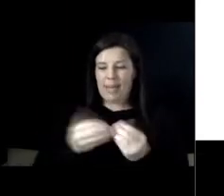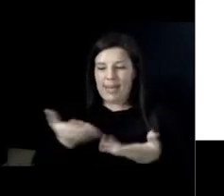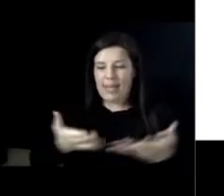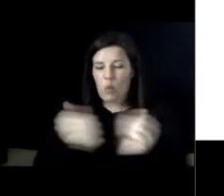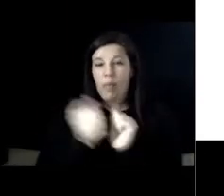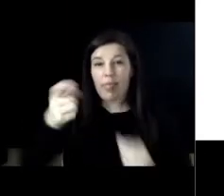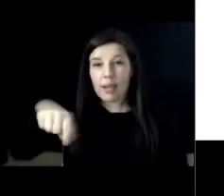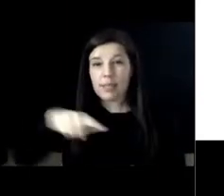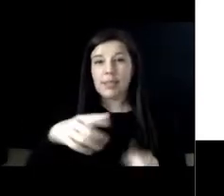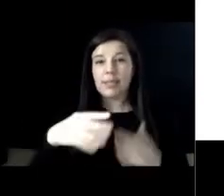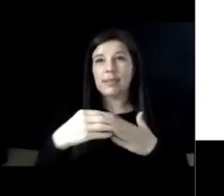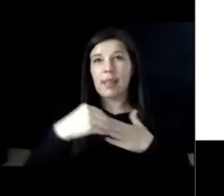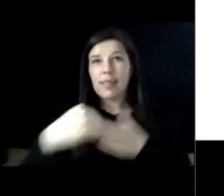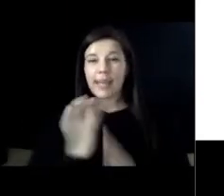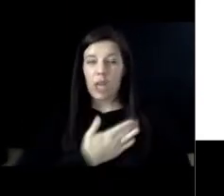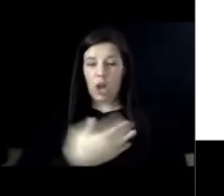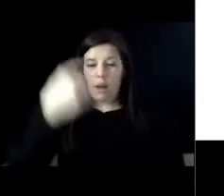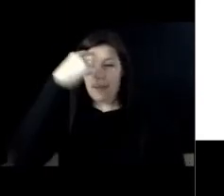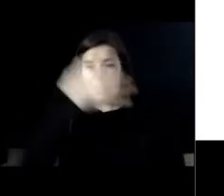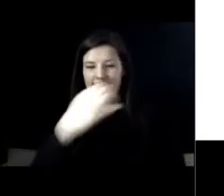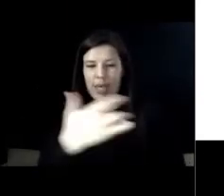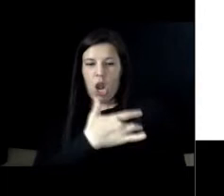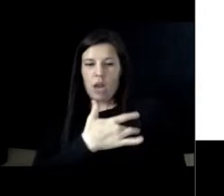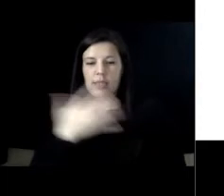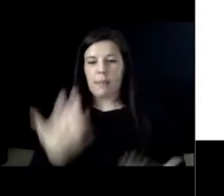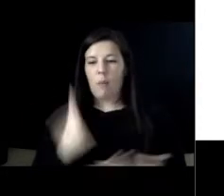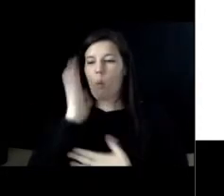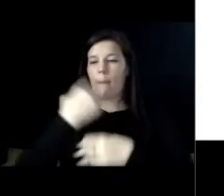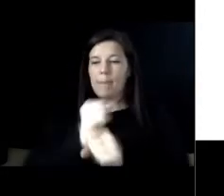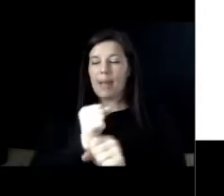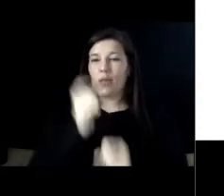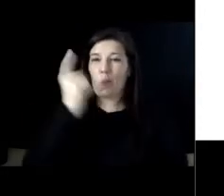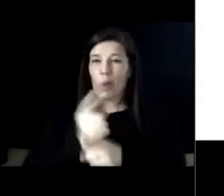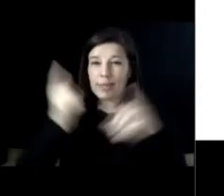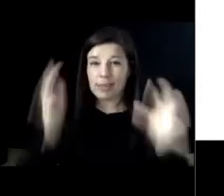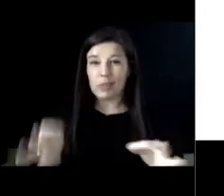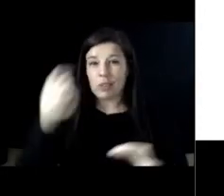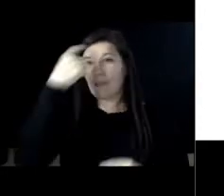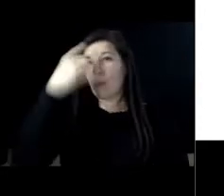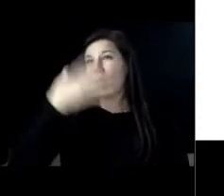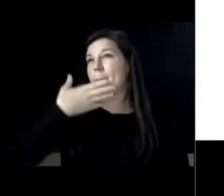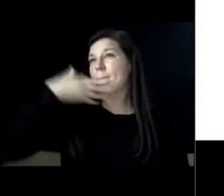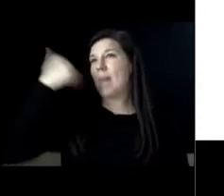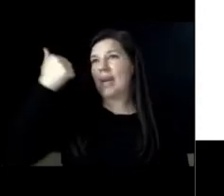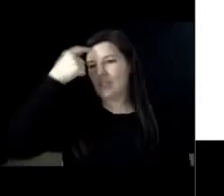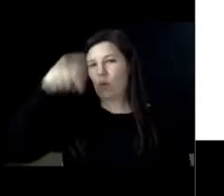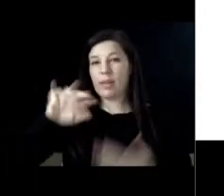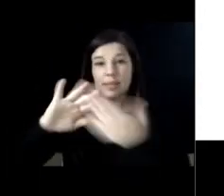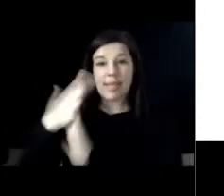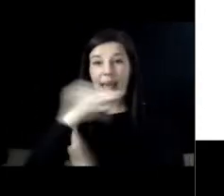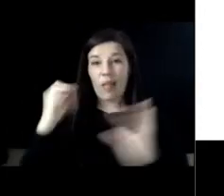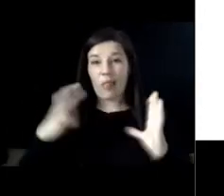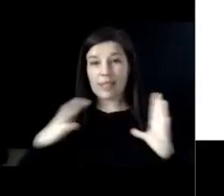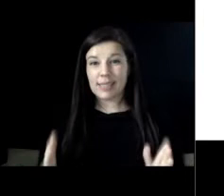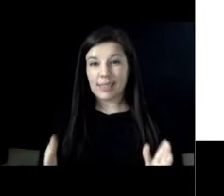tonight guide our minds and our hearts that we may make the hearts decision for the betterment of this city and its citizen let's